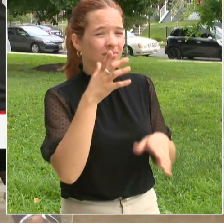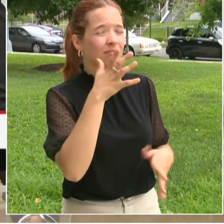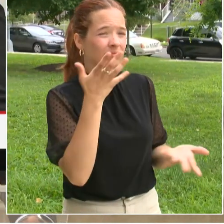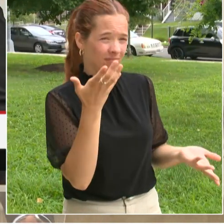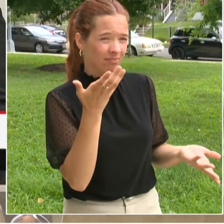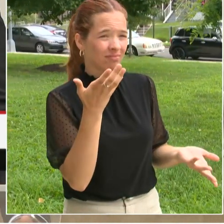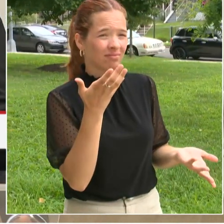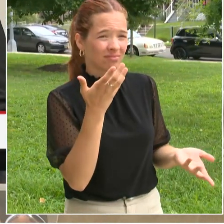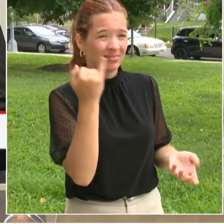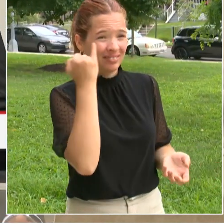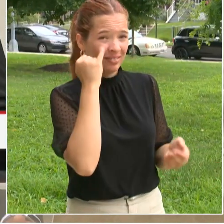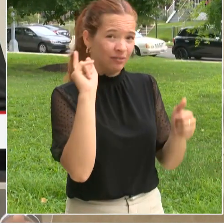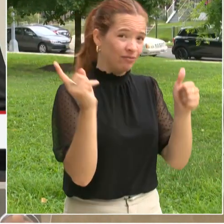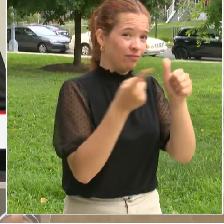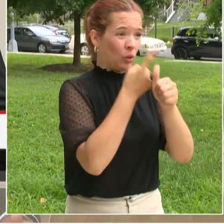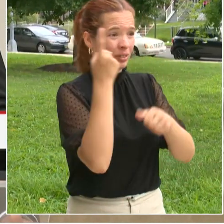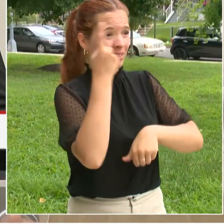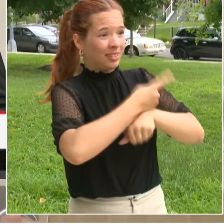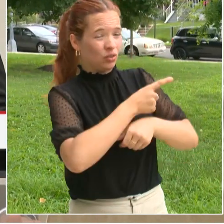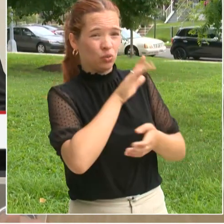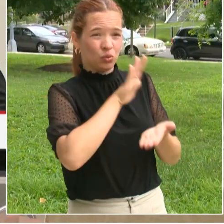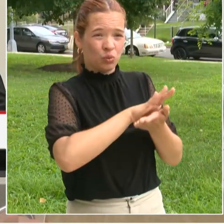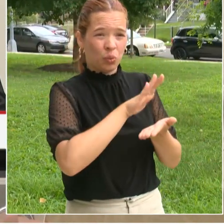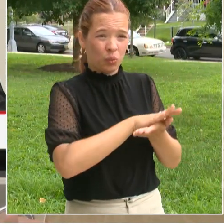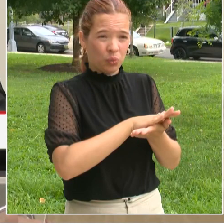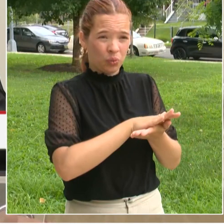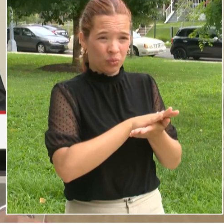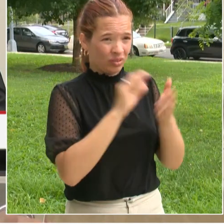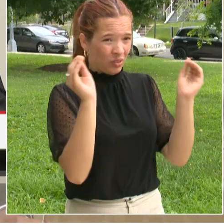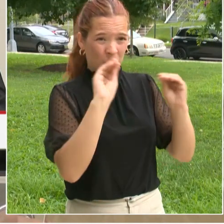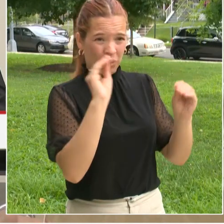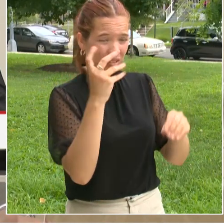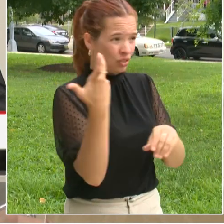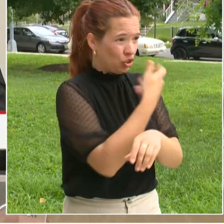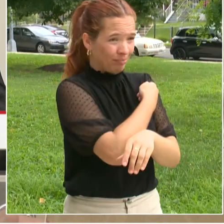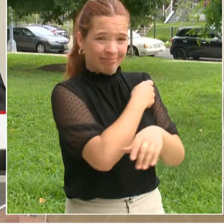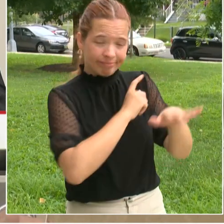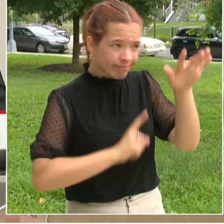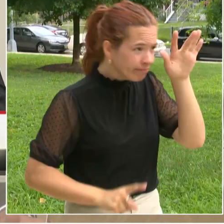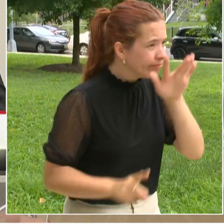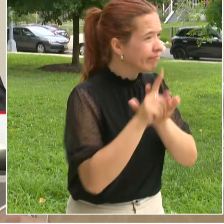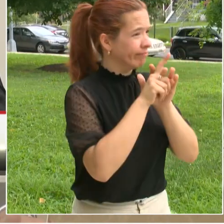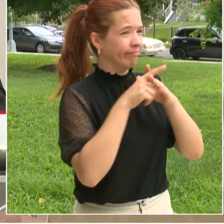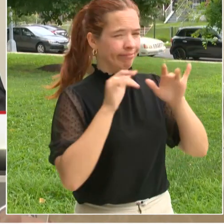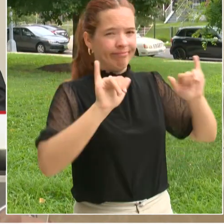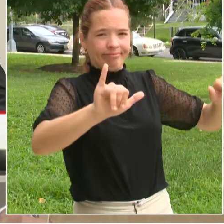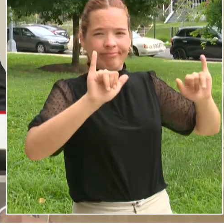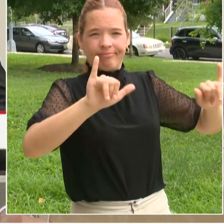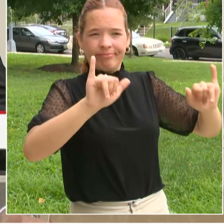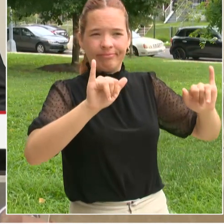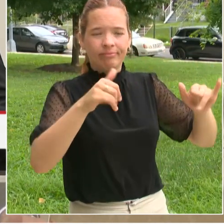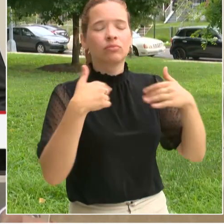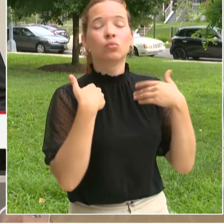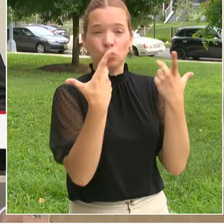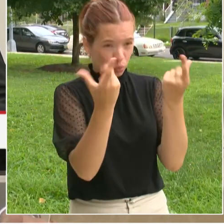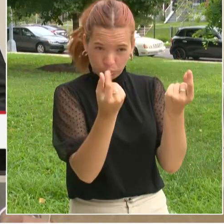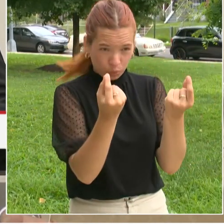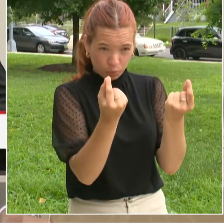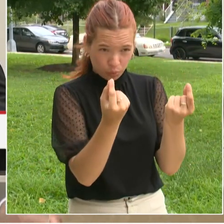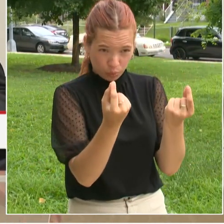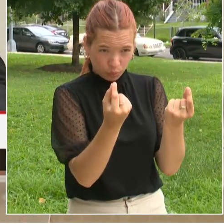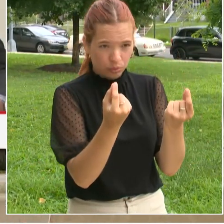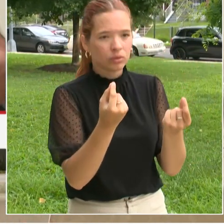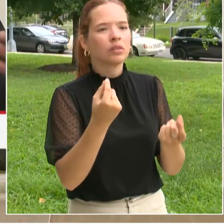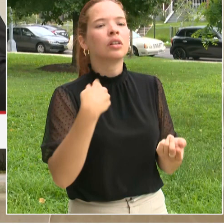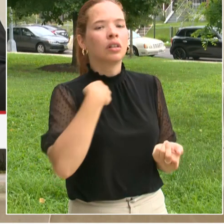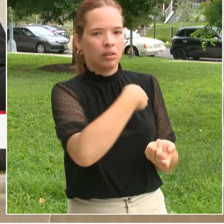the appropriate documentation as relates to the vaccination? So we give family a grace period to provide that documentation.